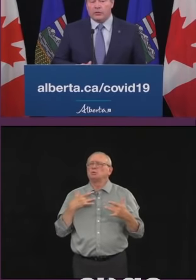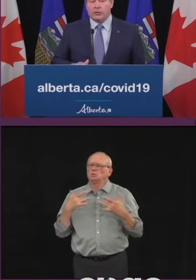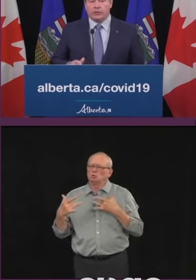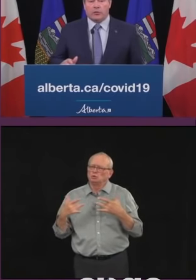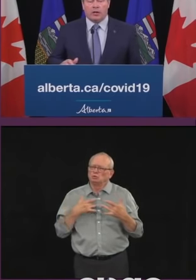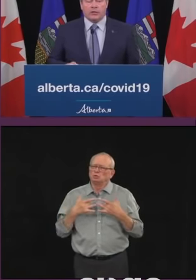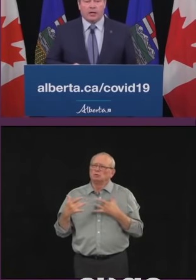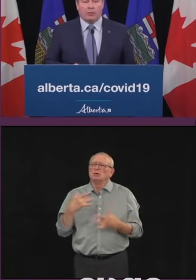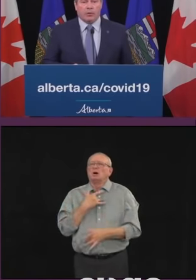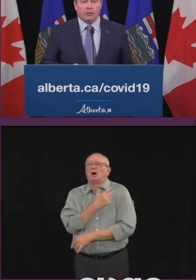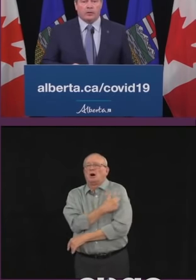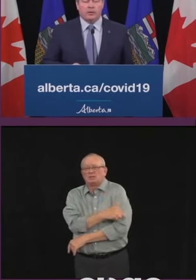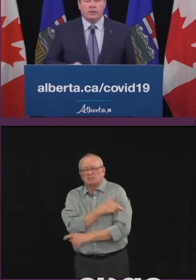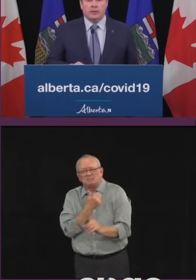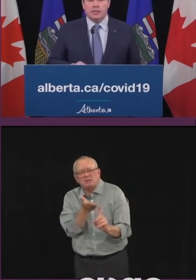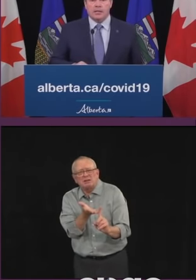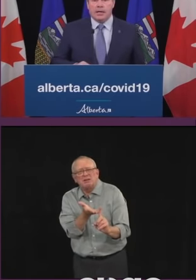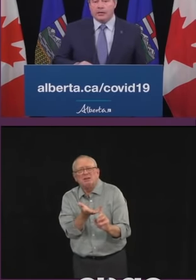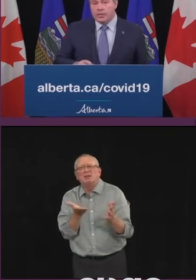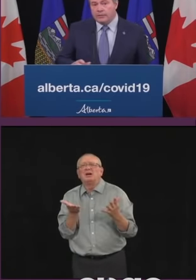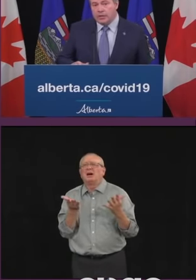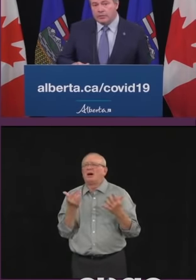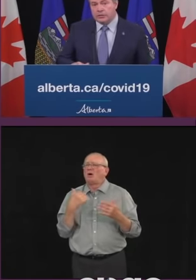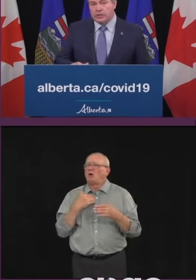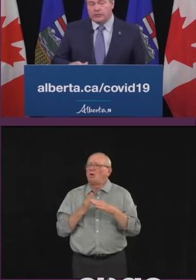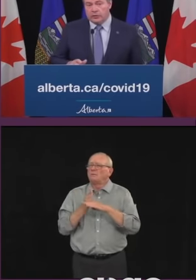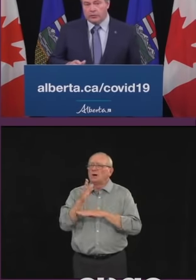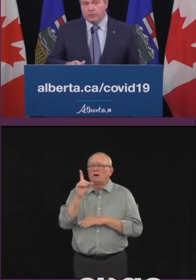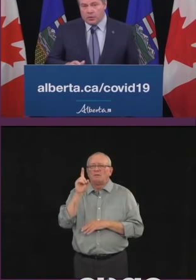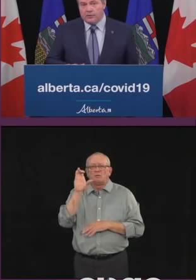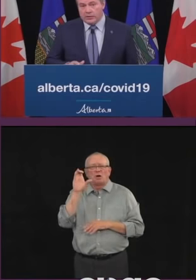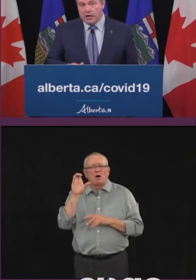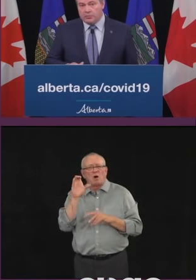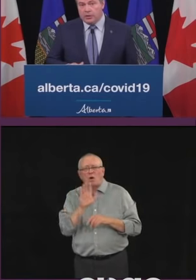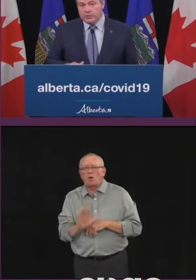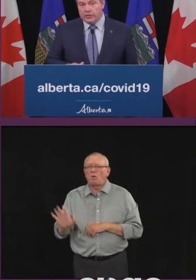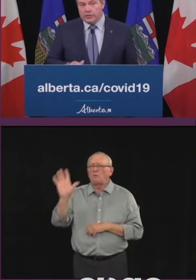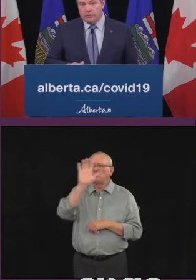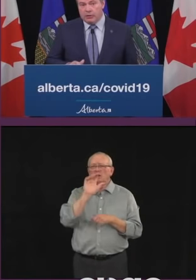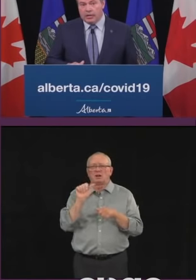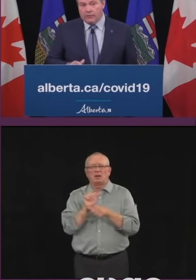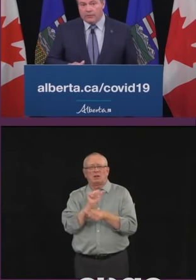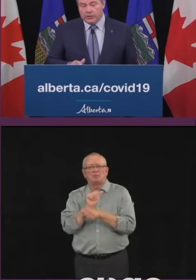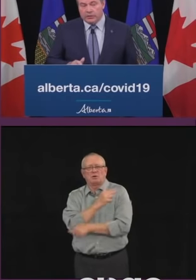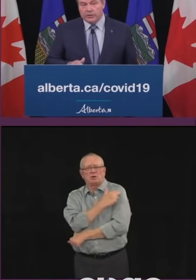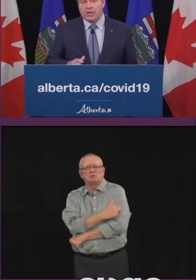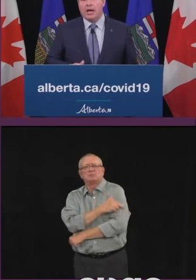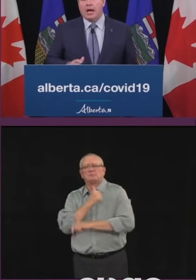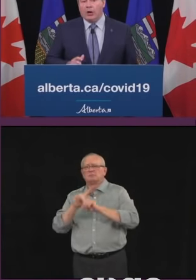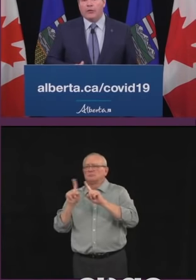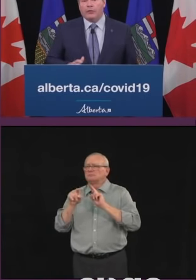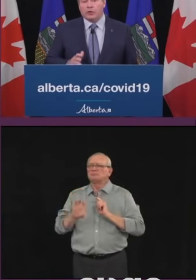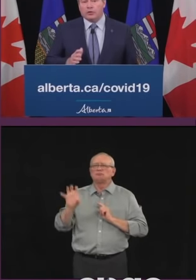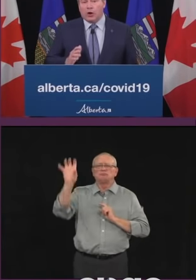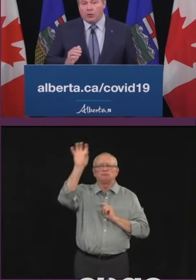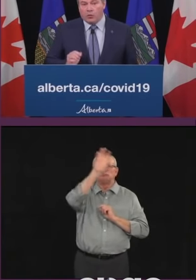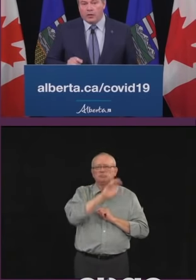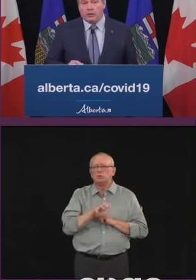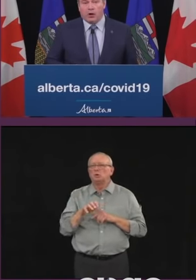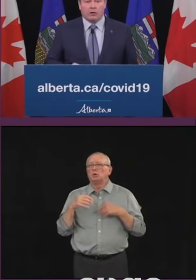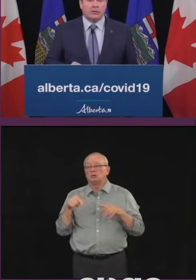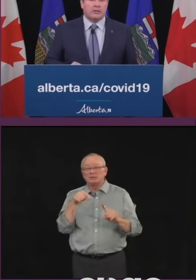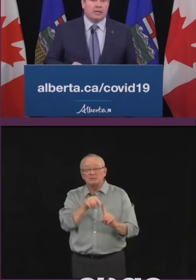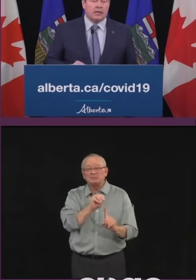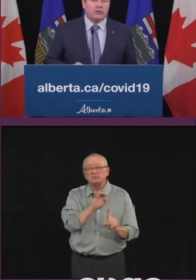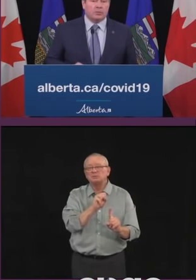such facilities across Alberta. As they've done successfully during previous outbreaks and continuing care facilities health officials are